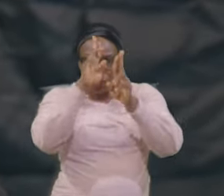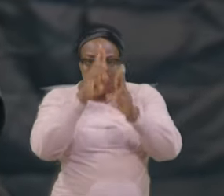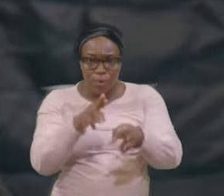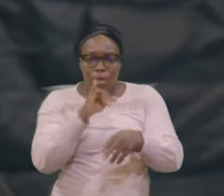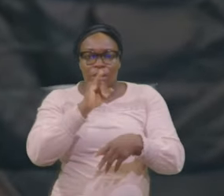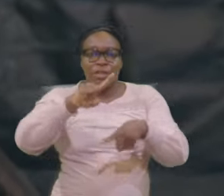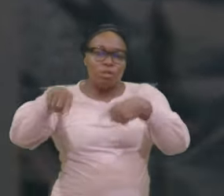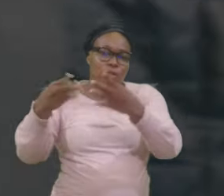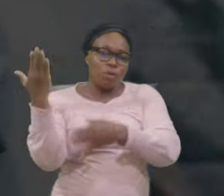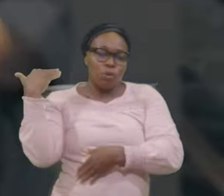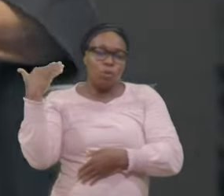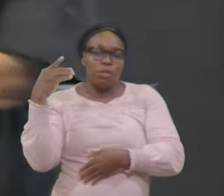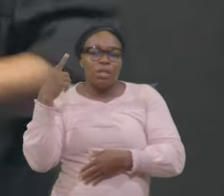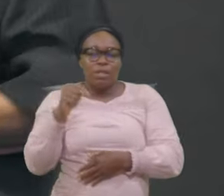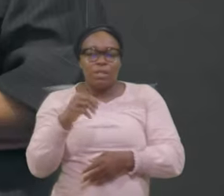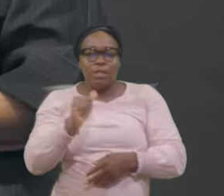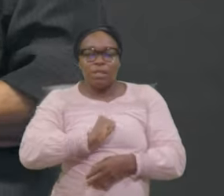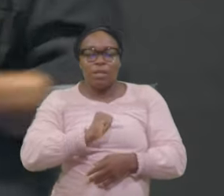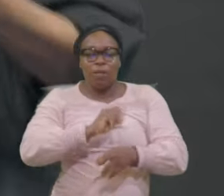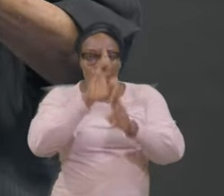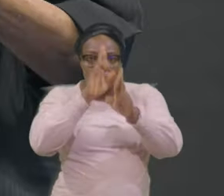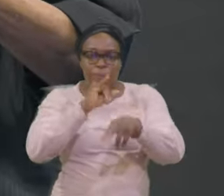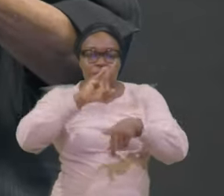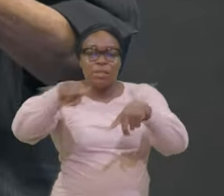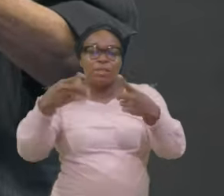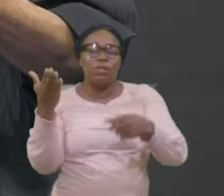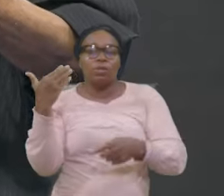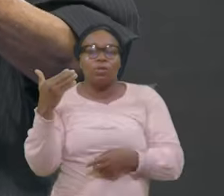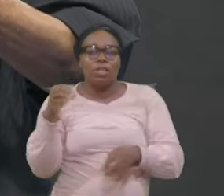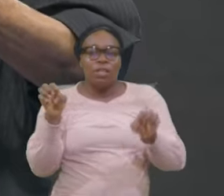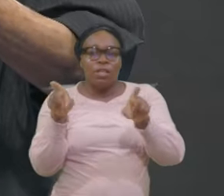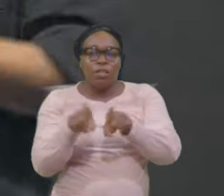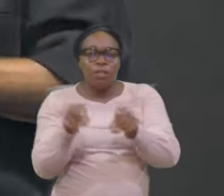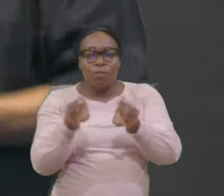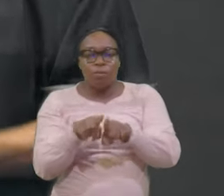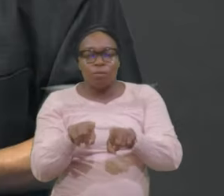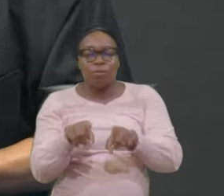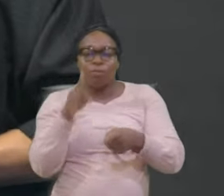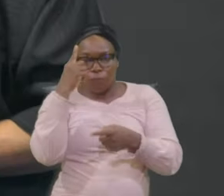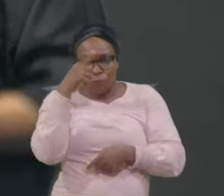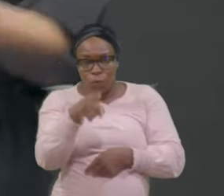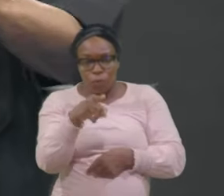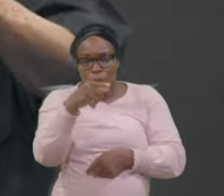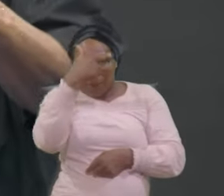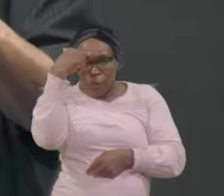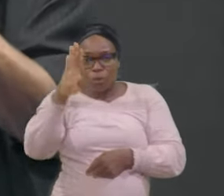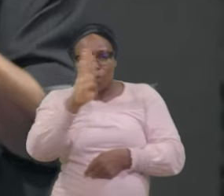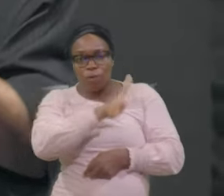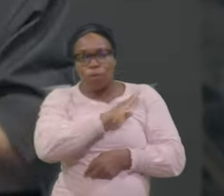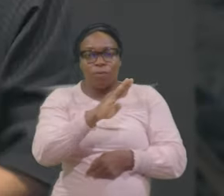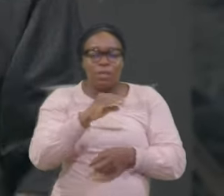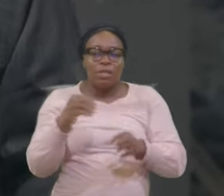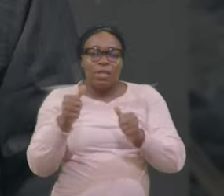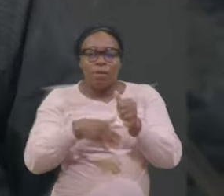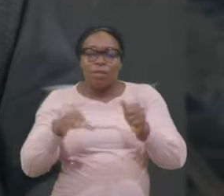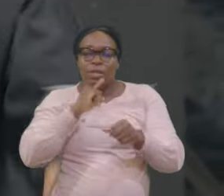gone And even For you The confidence You used To have Everything Is gone Israel